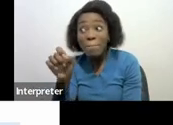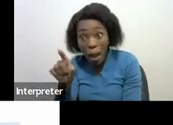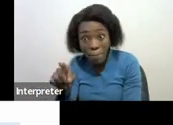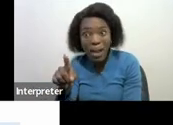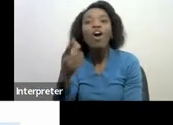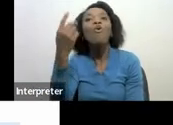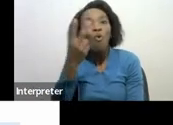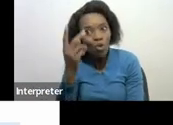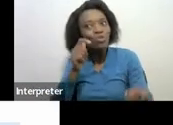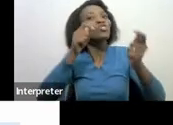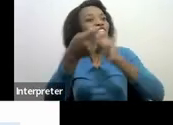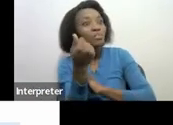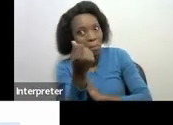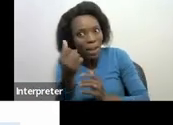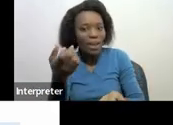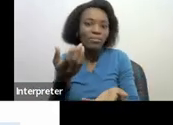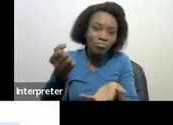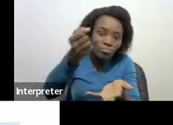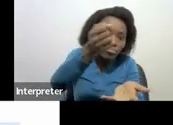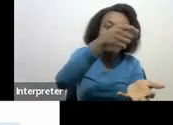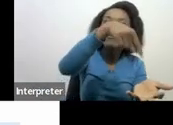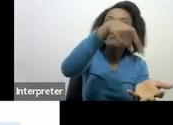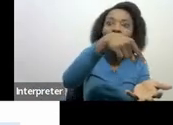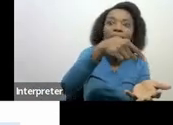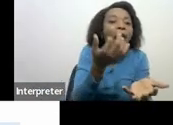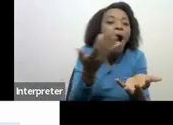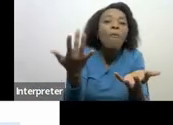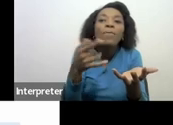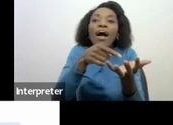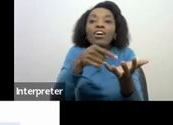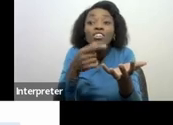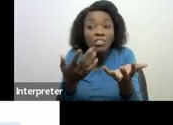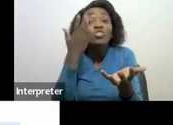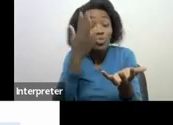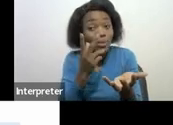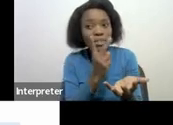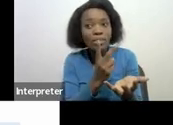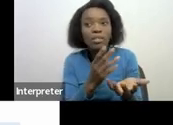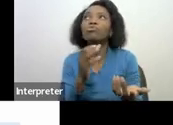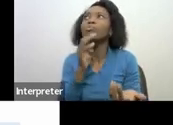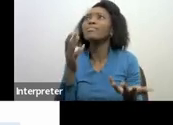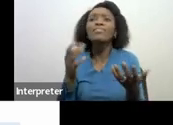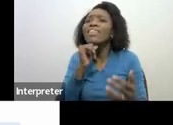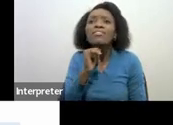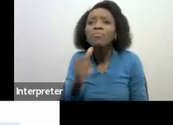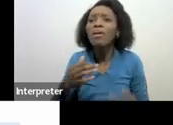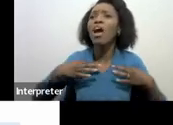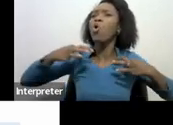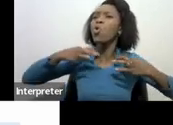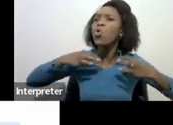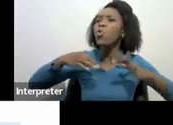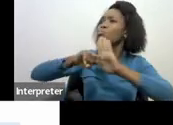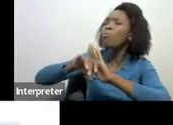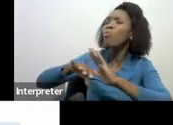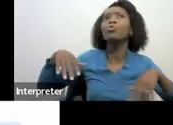where they'll look at the current market value of that specific hamper. Even if it's clothes where you're promoting clothes for a certain brand,